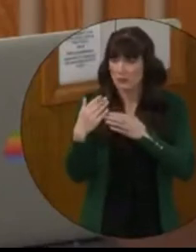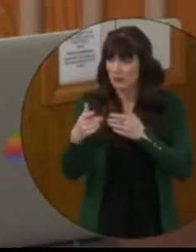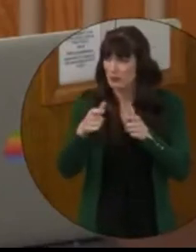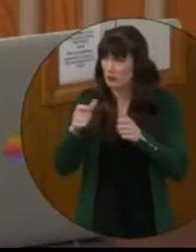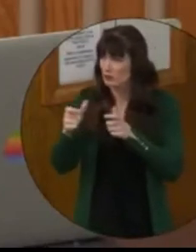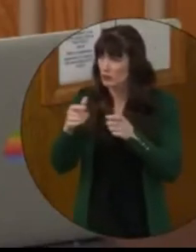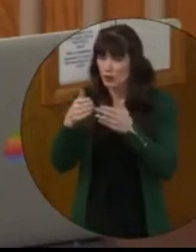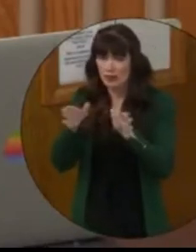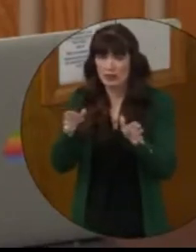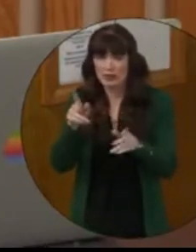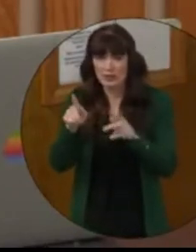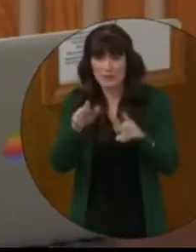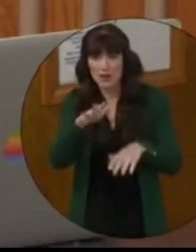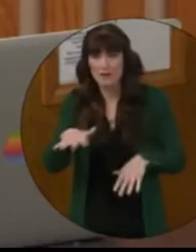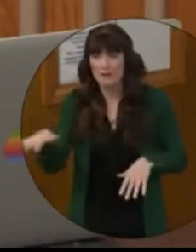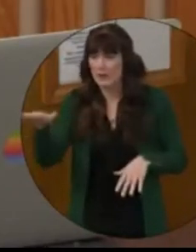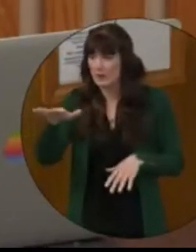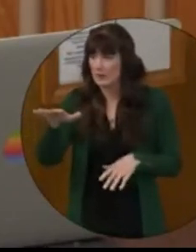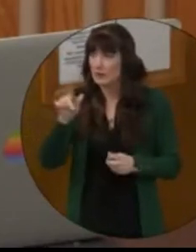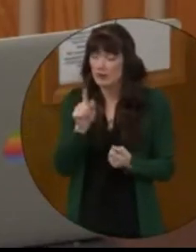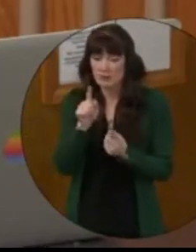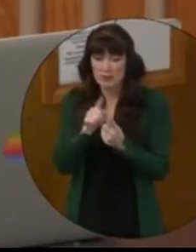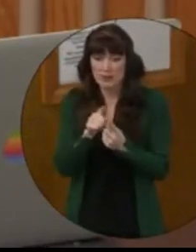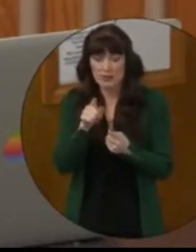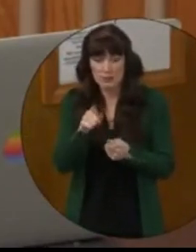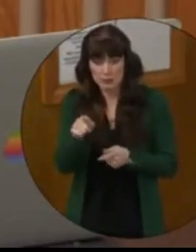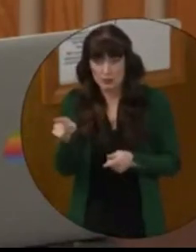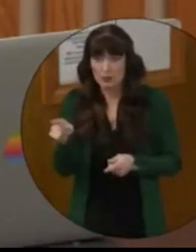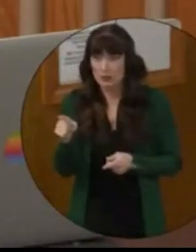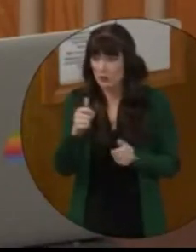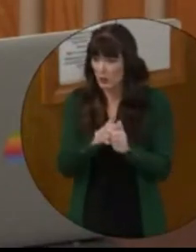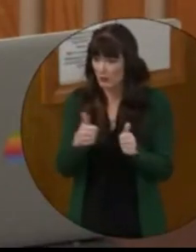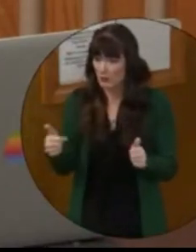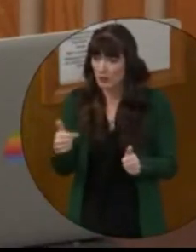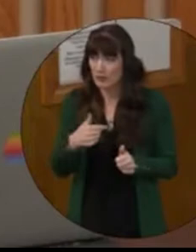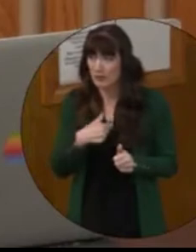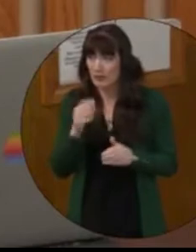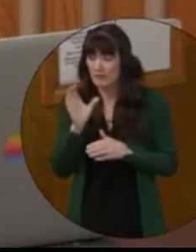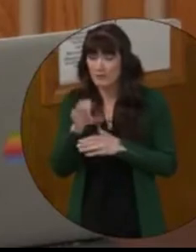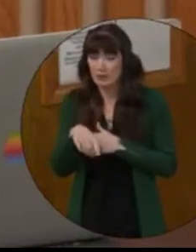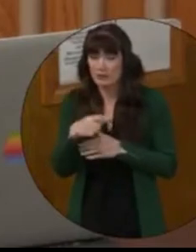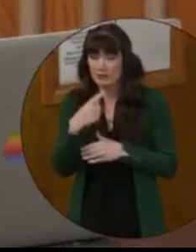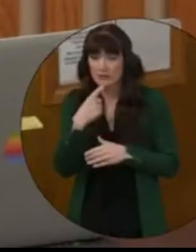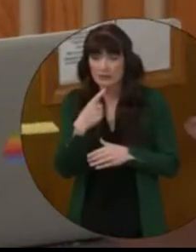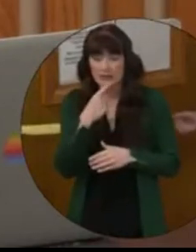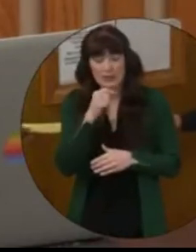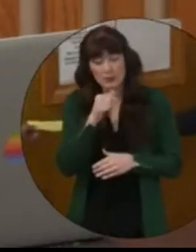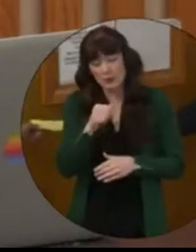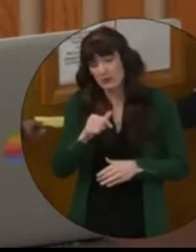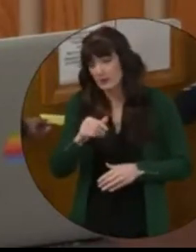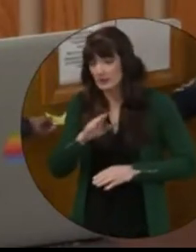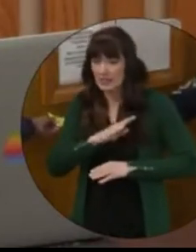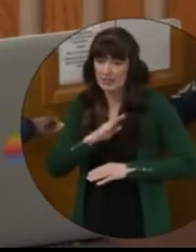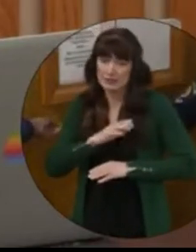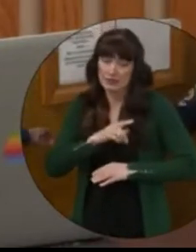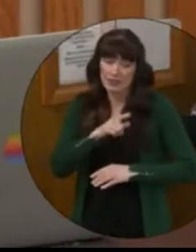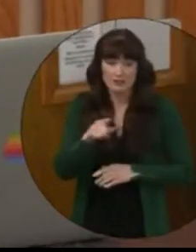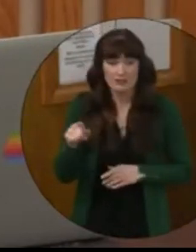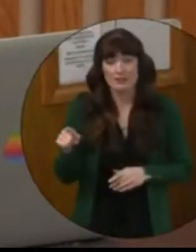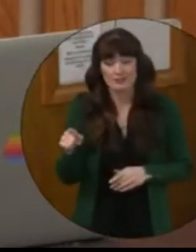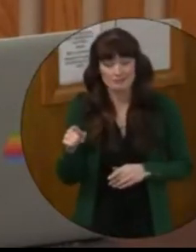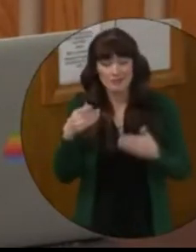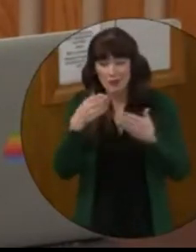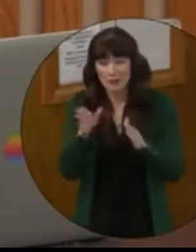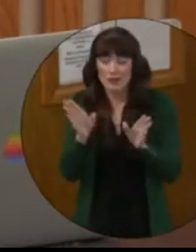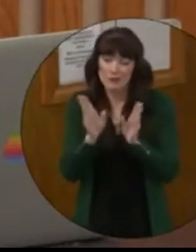When I attempted to meet with you to explain this, you avoided me and forced me to express my dissatisfaction in a public meeting instead.